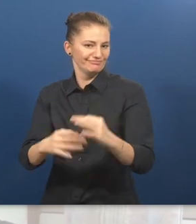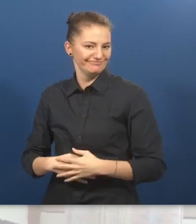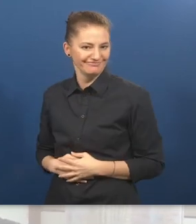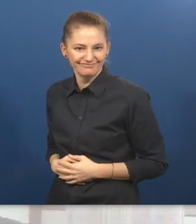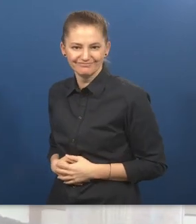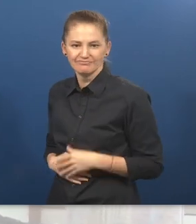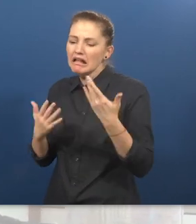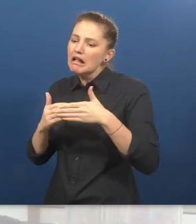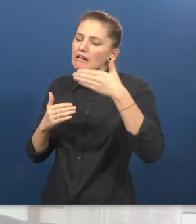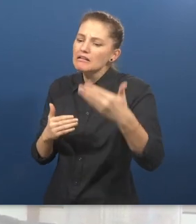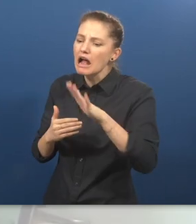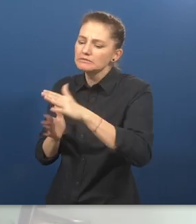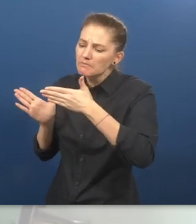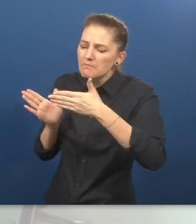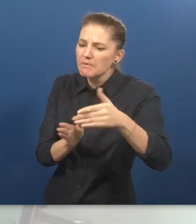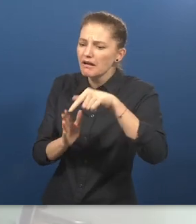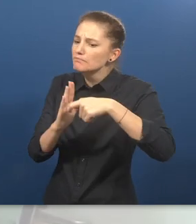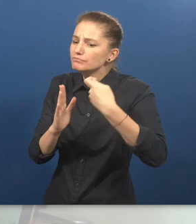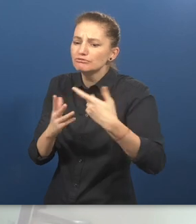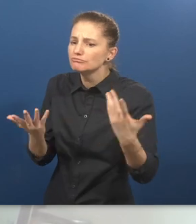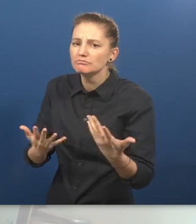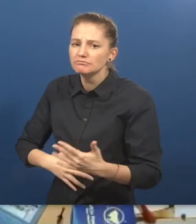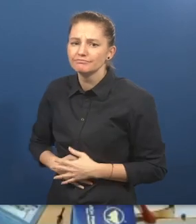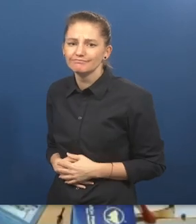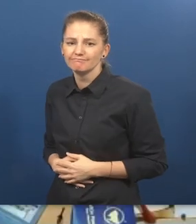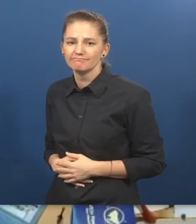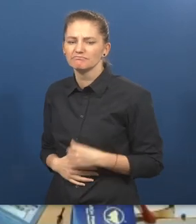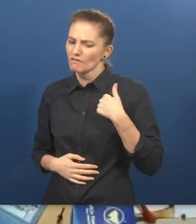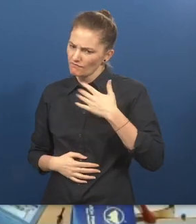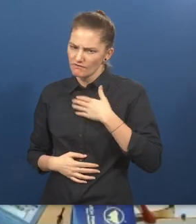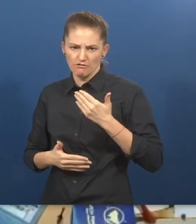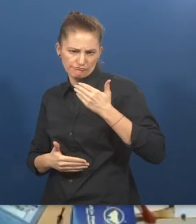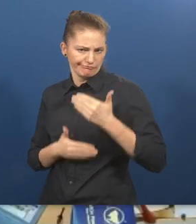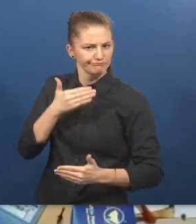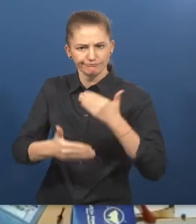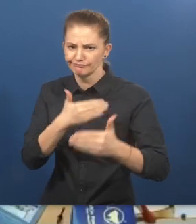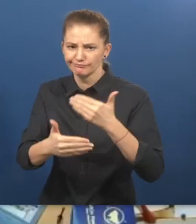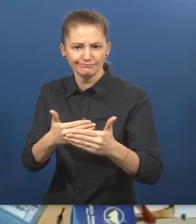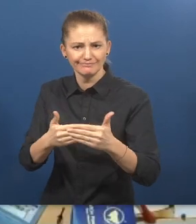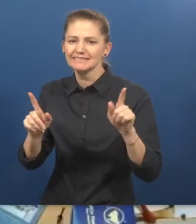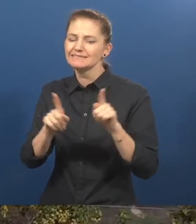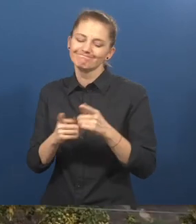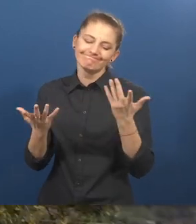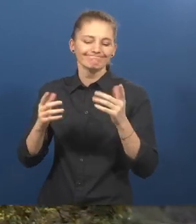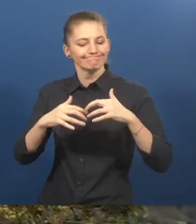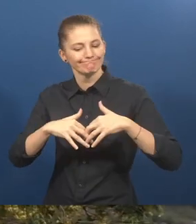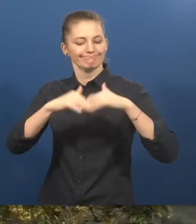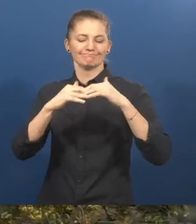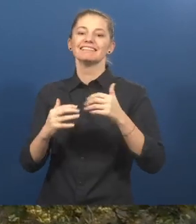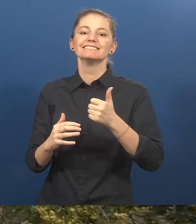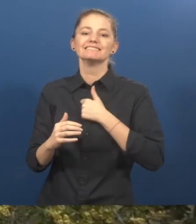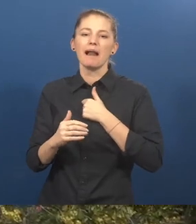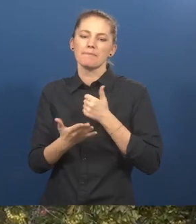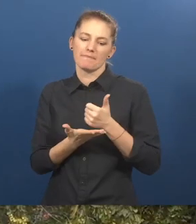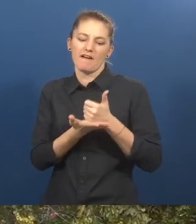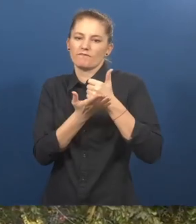activities? Akhil S. Paul is working in front of a desk. Moving forward, we want to see that a self